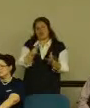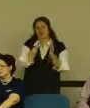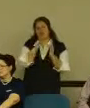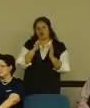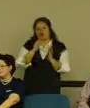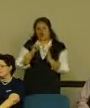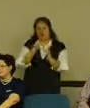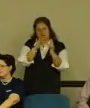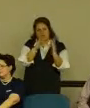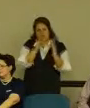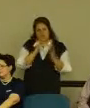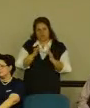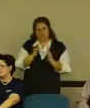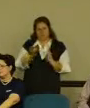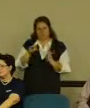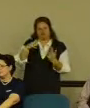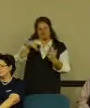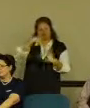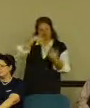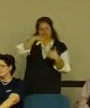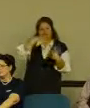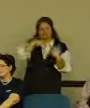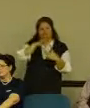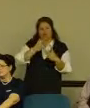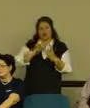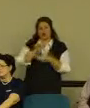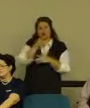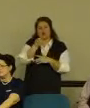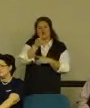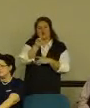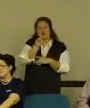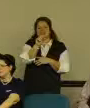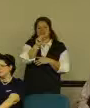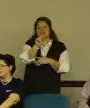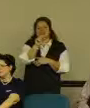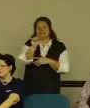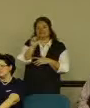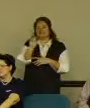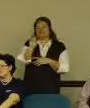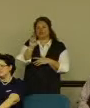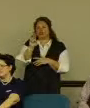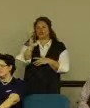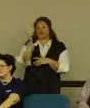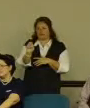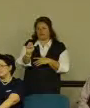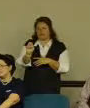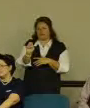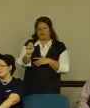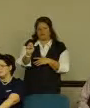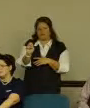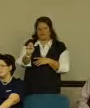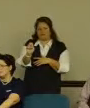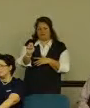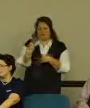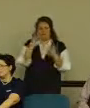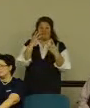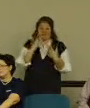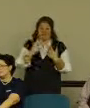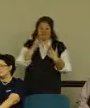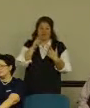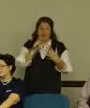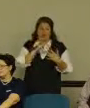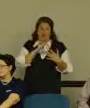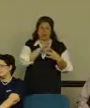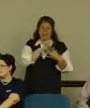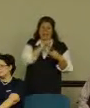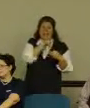So the networking that I've had an opportunity to do is through listservs, which unfortunately you have to be